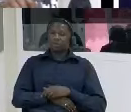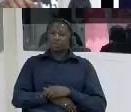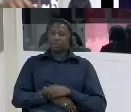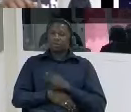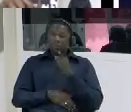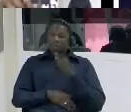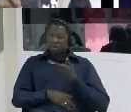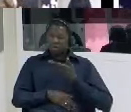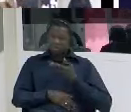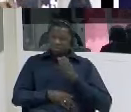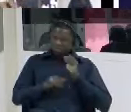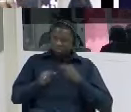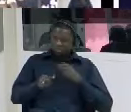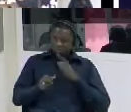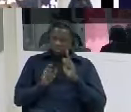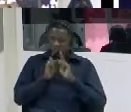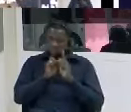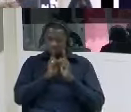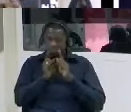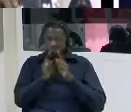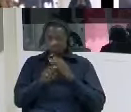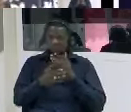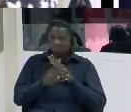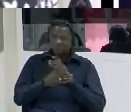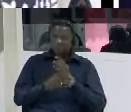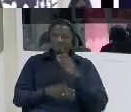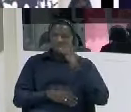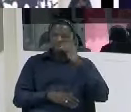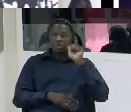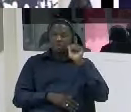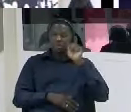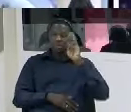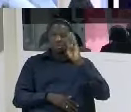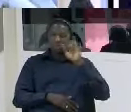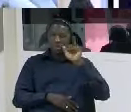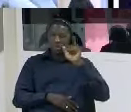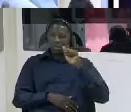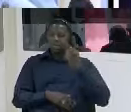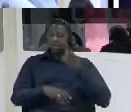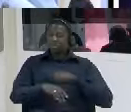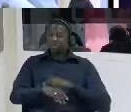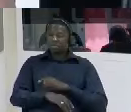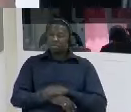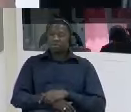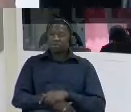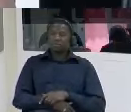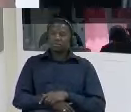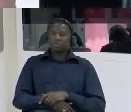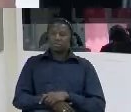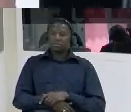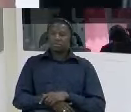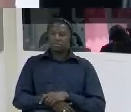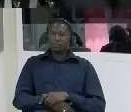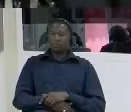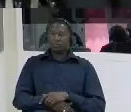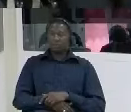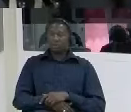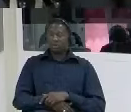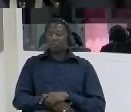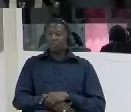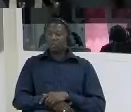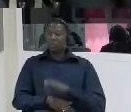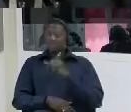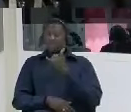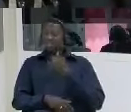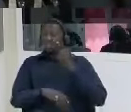the maximum security wing number five anyway i think biden he was unconscious because i did talk to him but